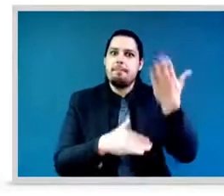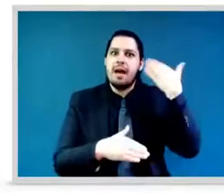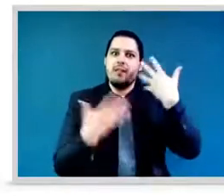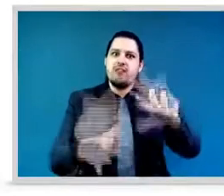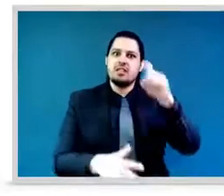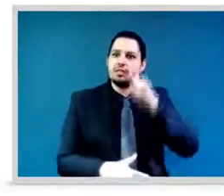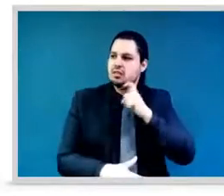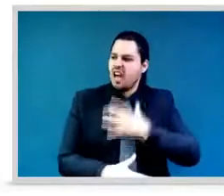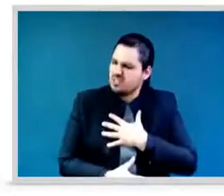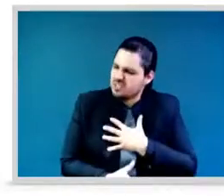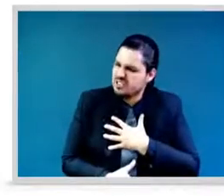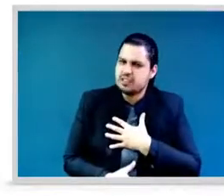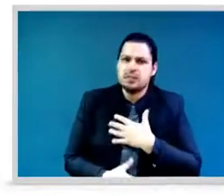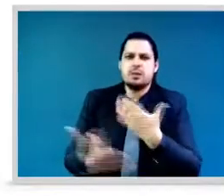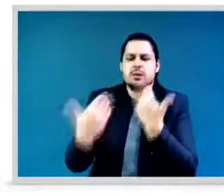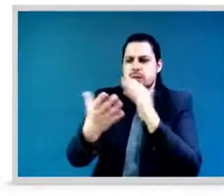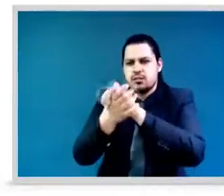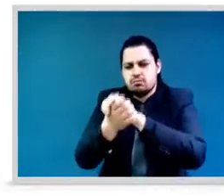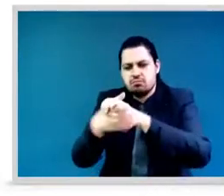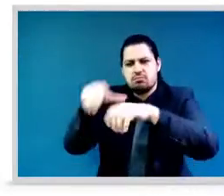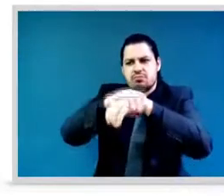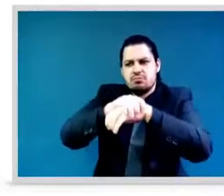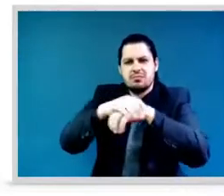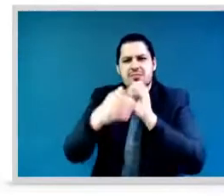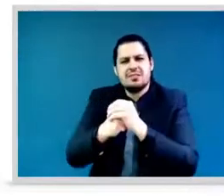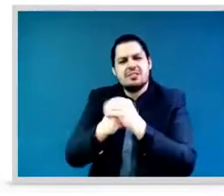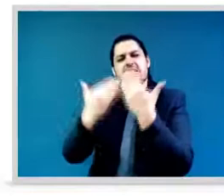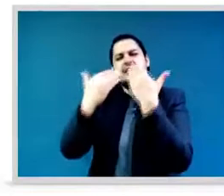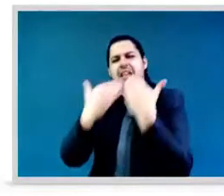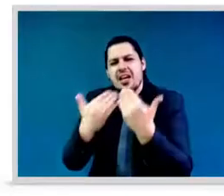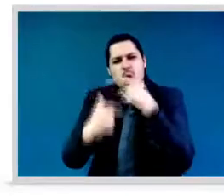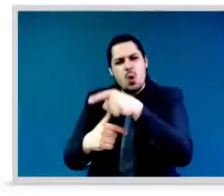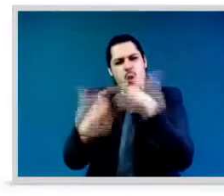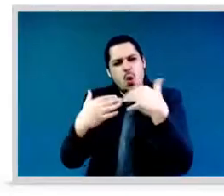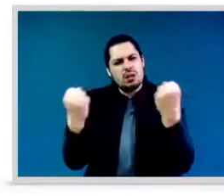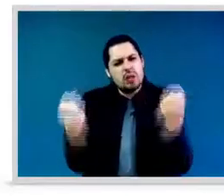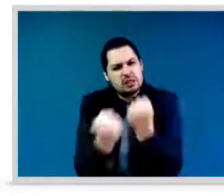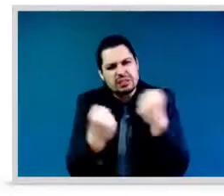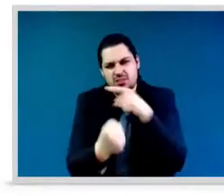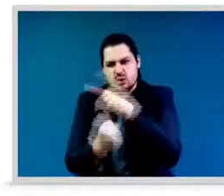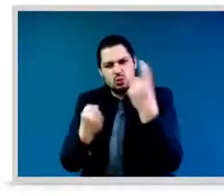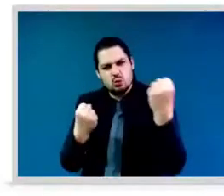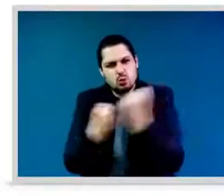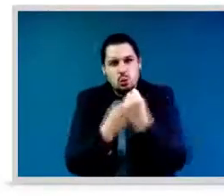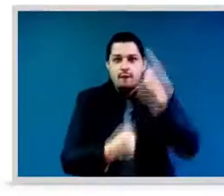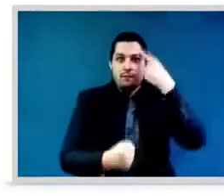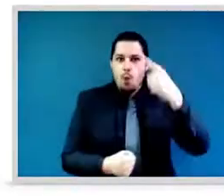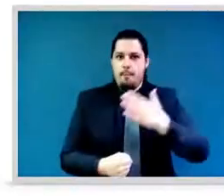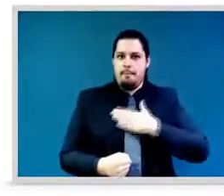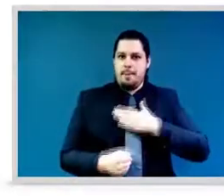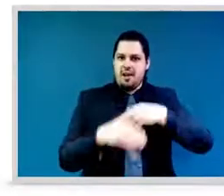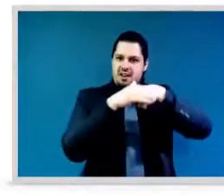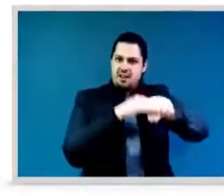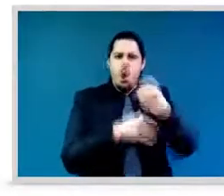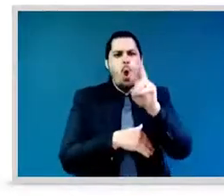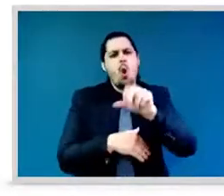forget that dad. That dad, that father, represents our collective story. It's a story